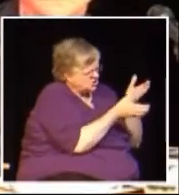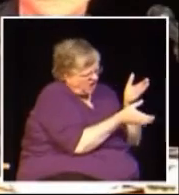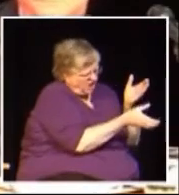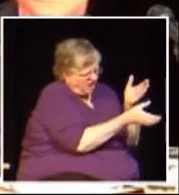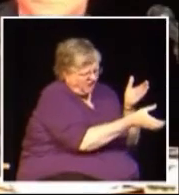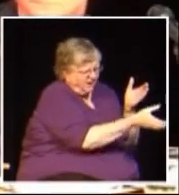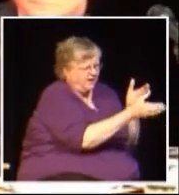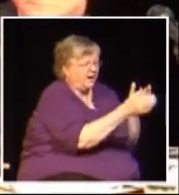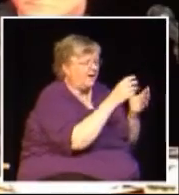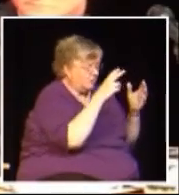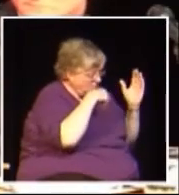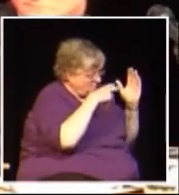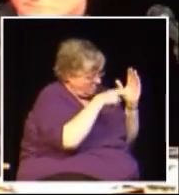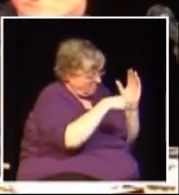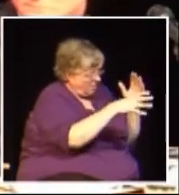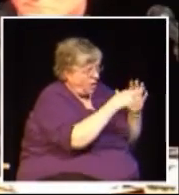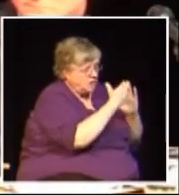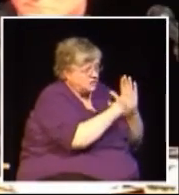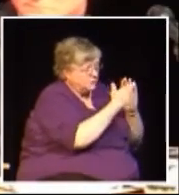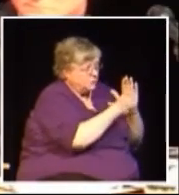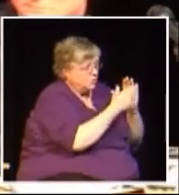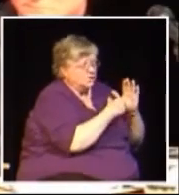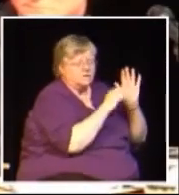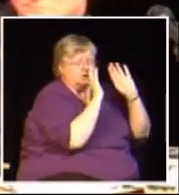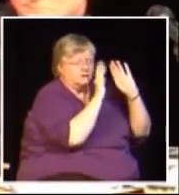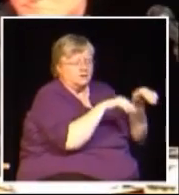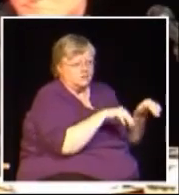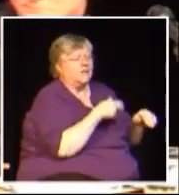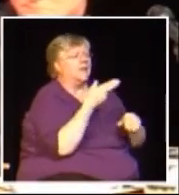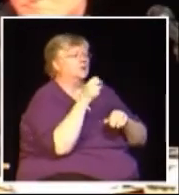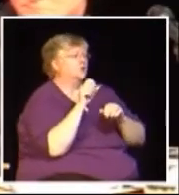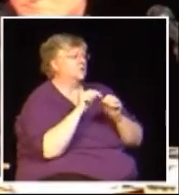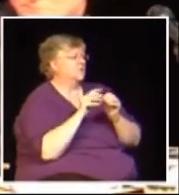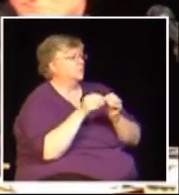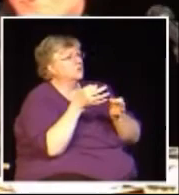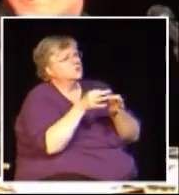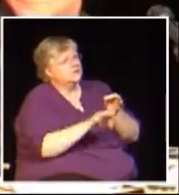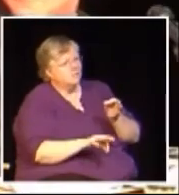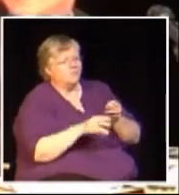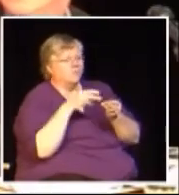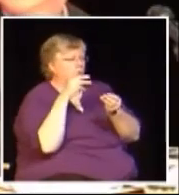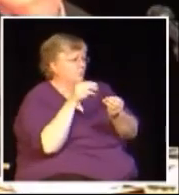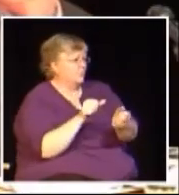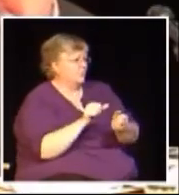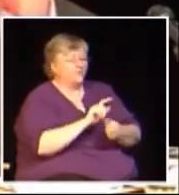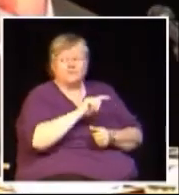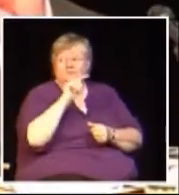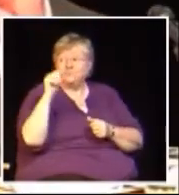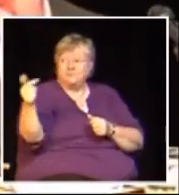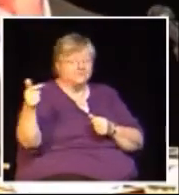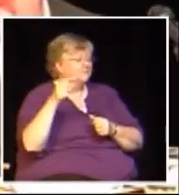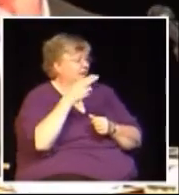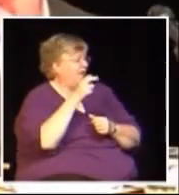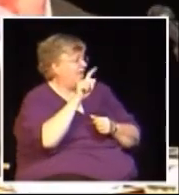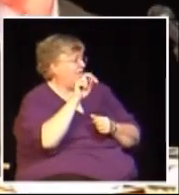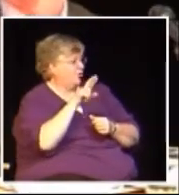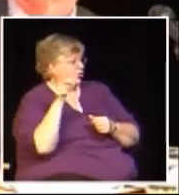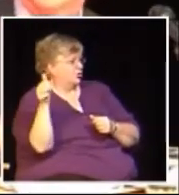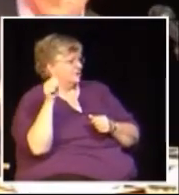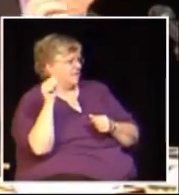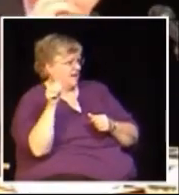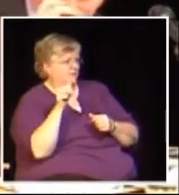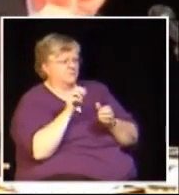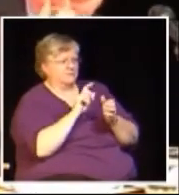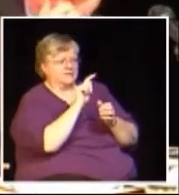I could go through but it's far too long and we have somebody else to speak here so I'll pass you over to Heather Weber who is the